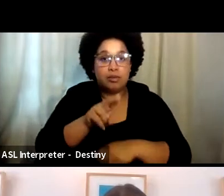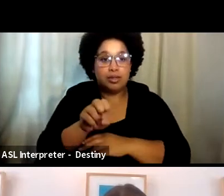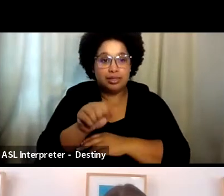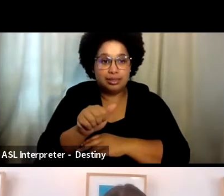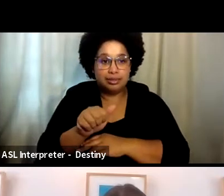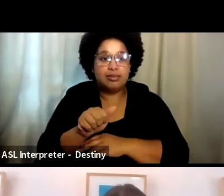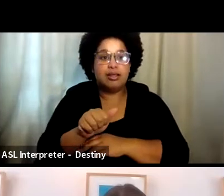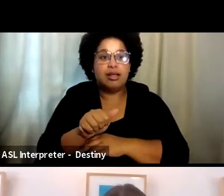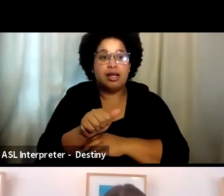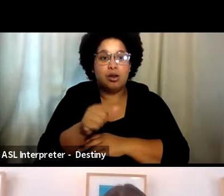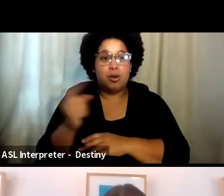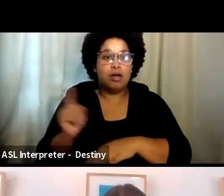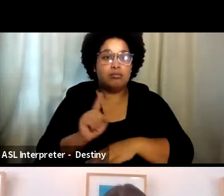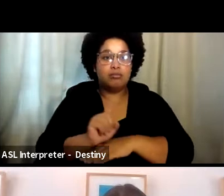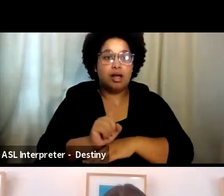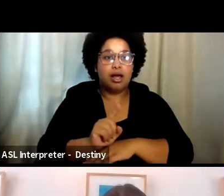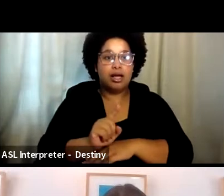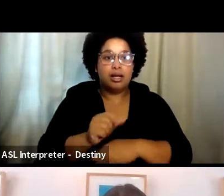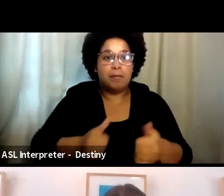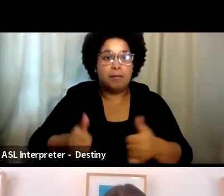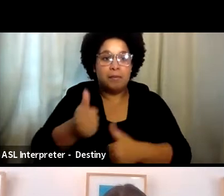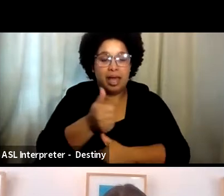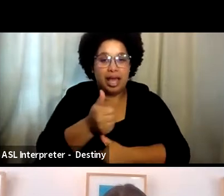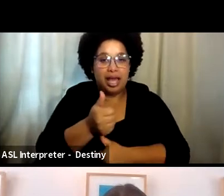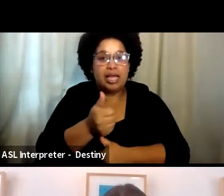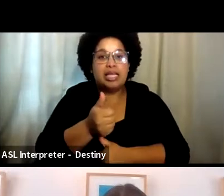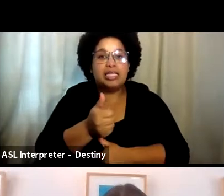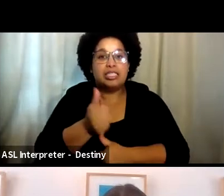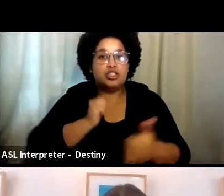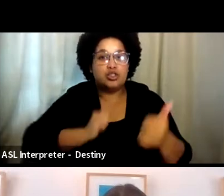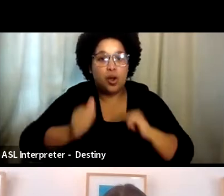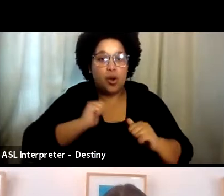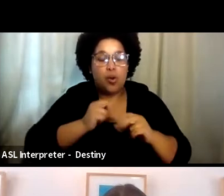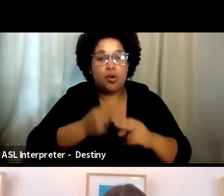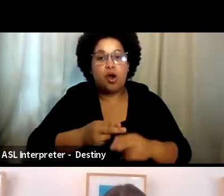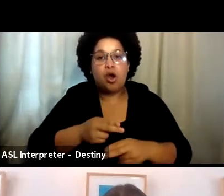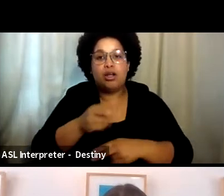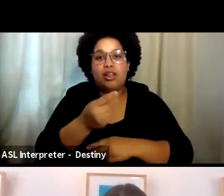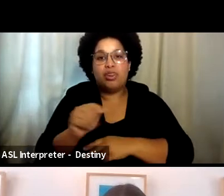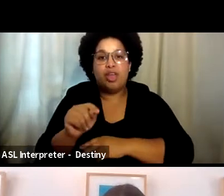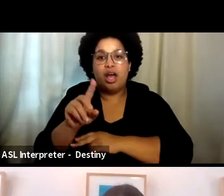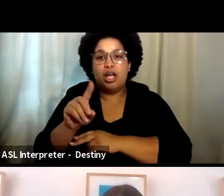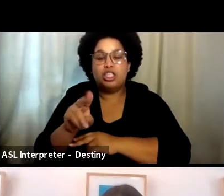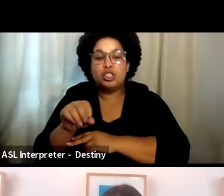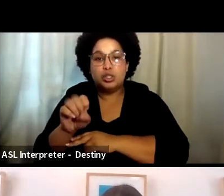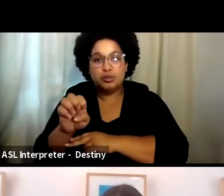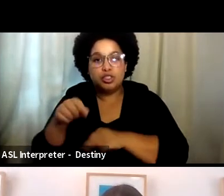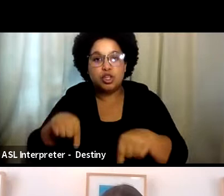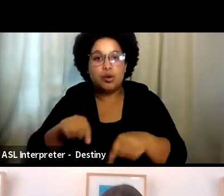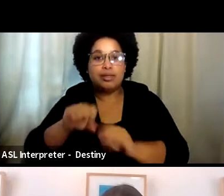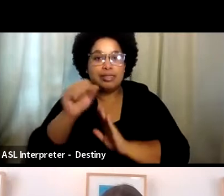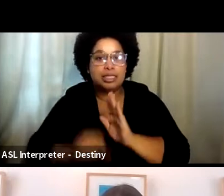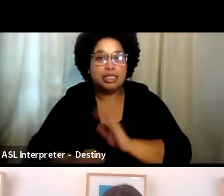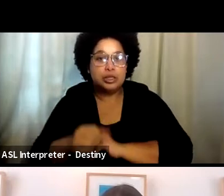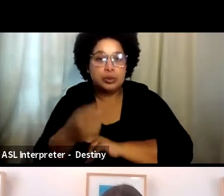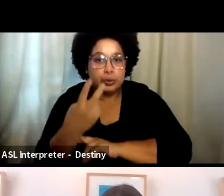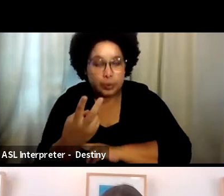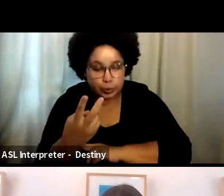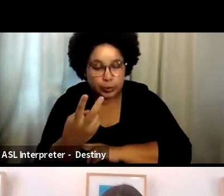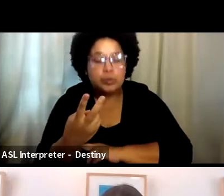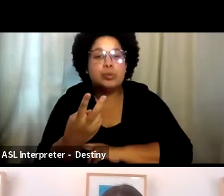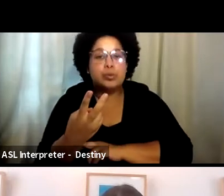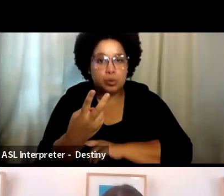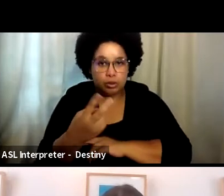intimacy coordinator brought on a main series was on the deuce, which was an HBO production in season two. And of course, you know,